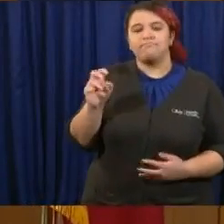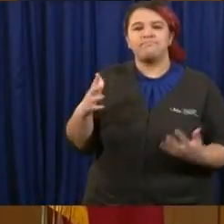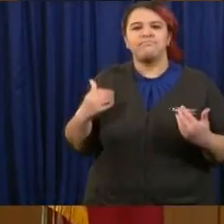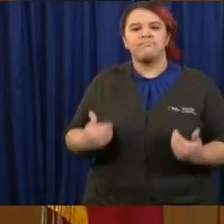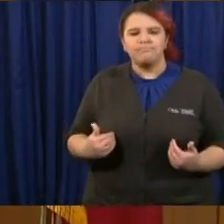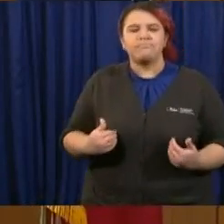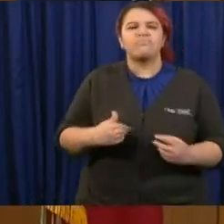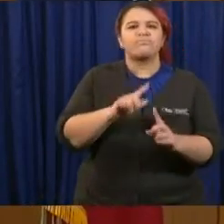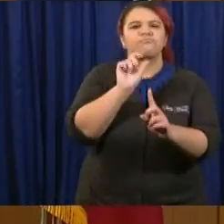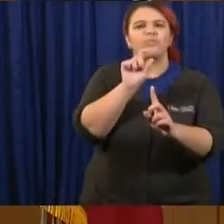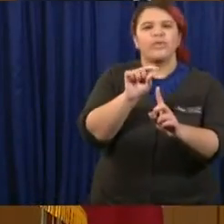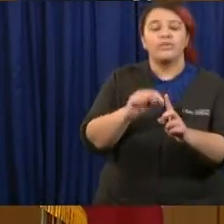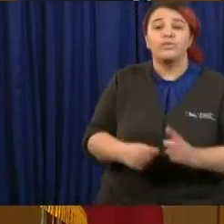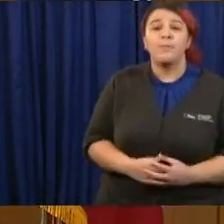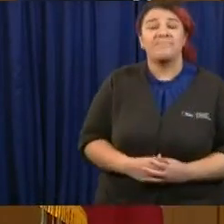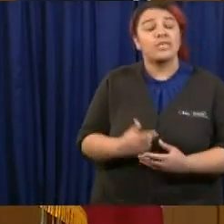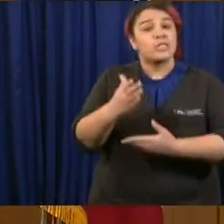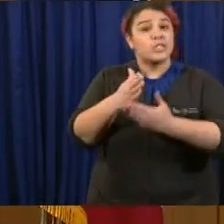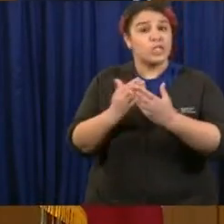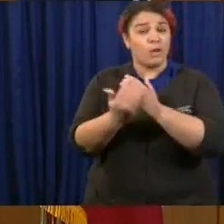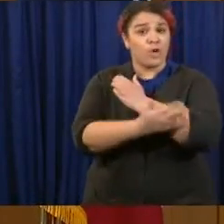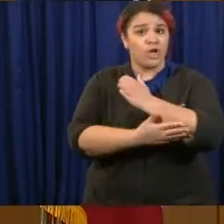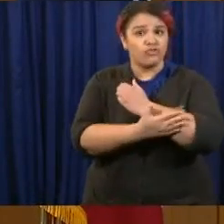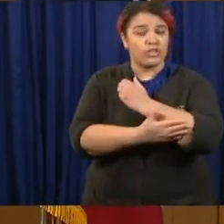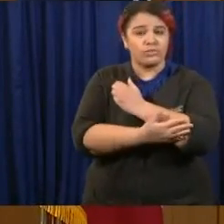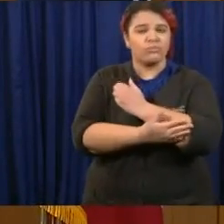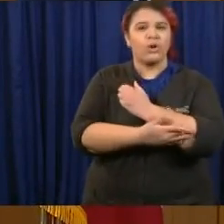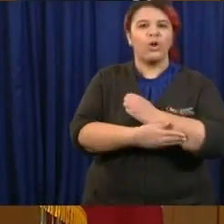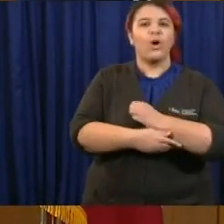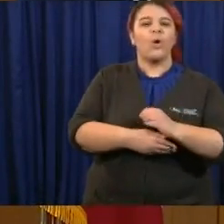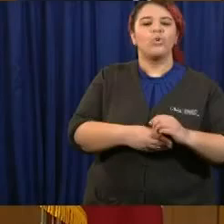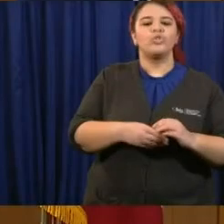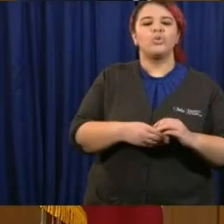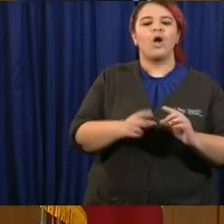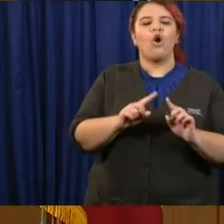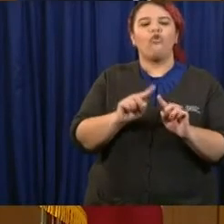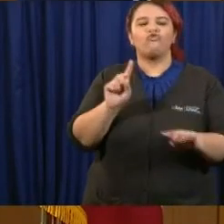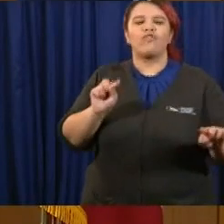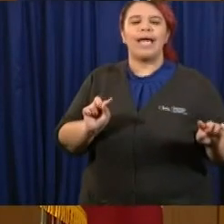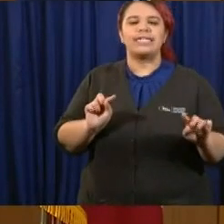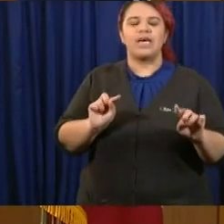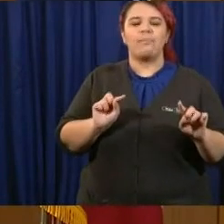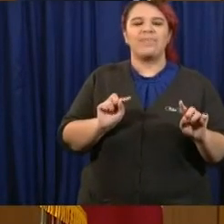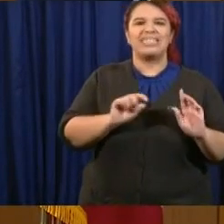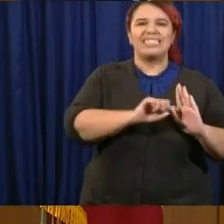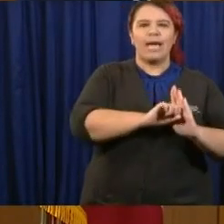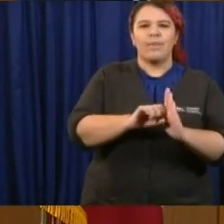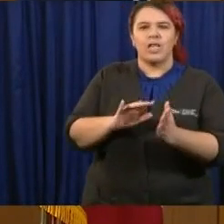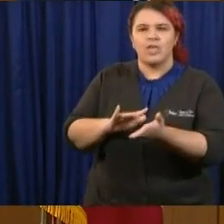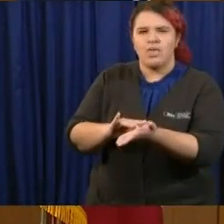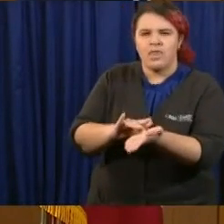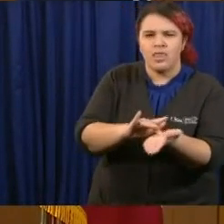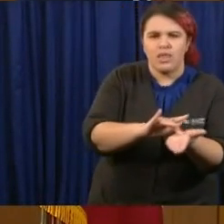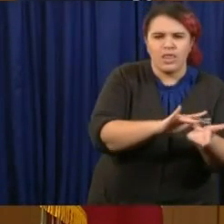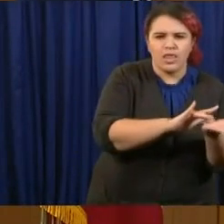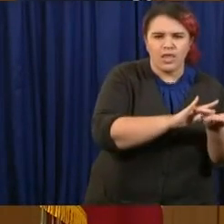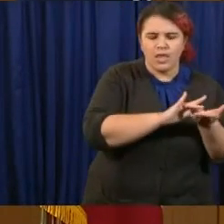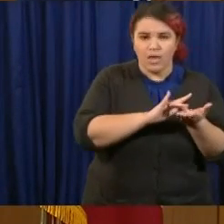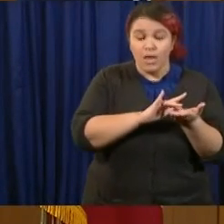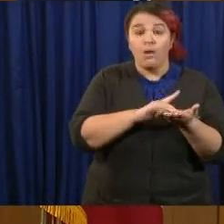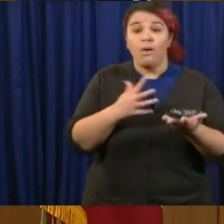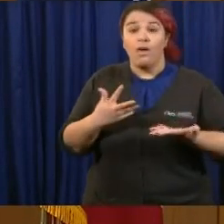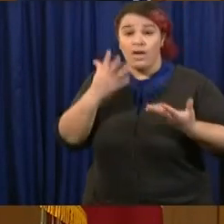that they're doing in some countries, when do you think that could be an option here in Ohio? And ultimately, what do you want to accomplish with that data?